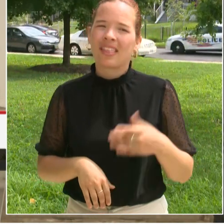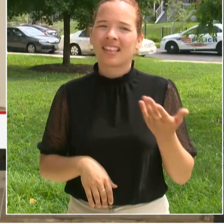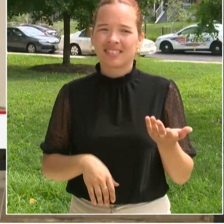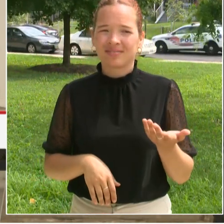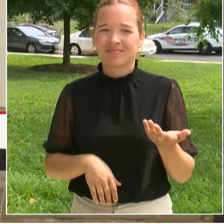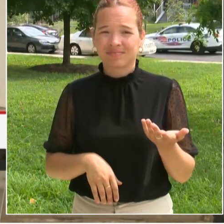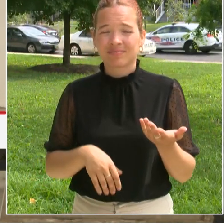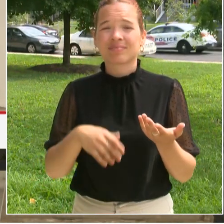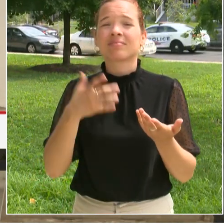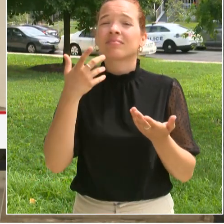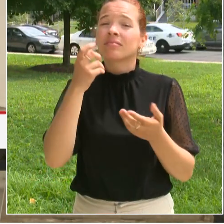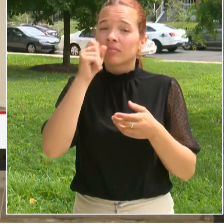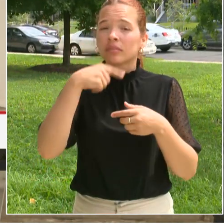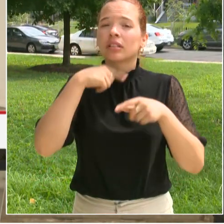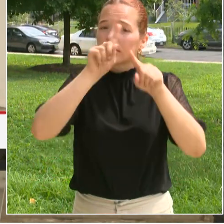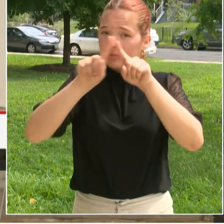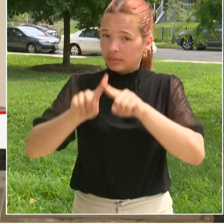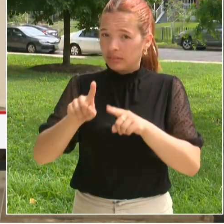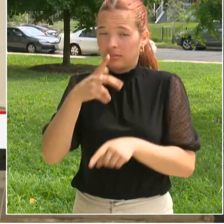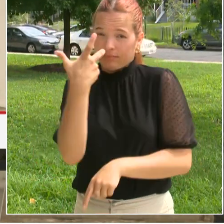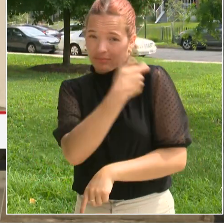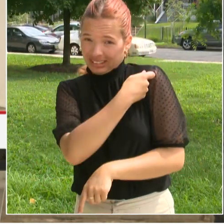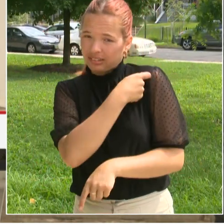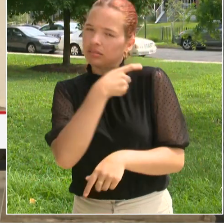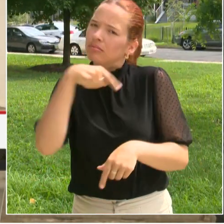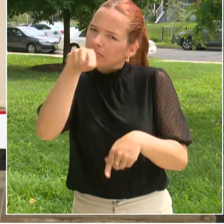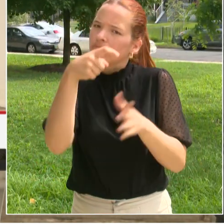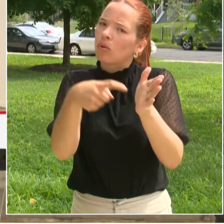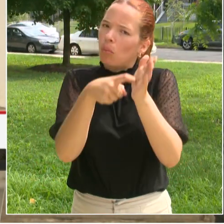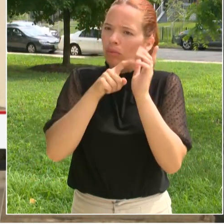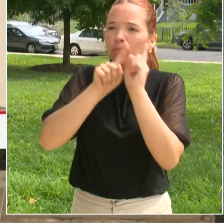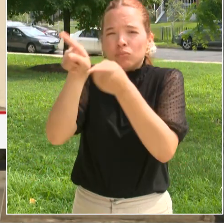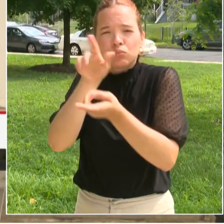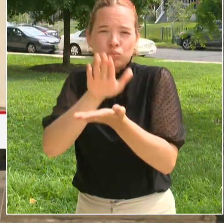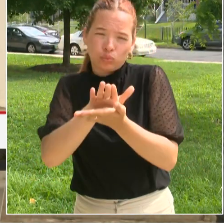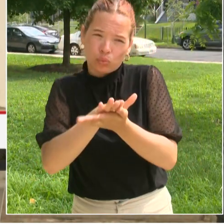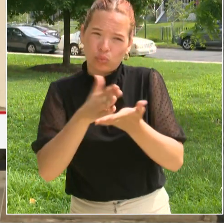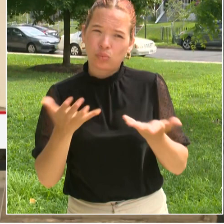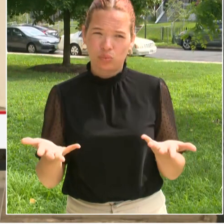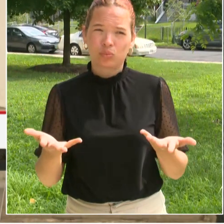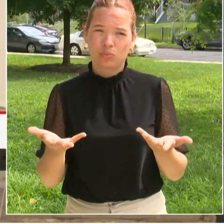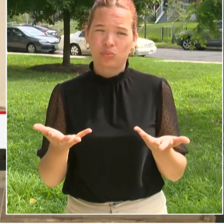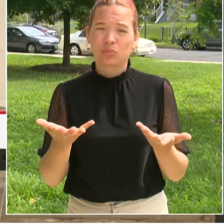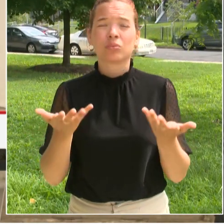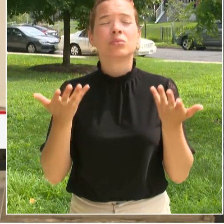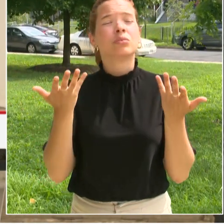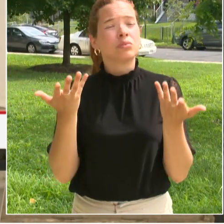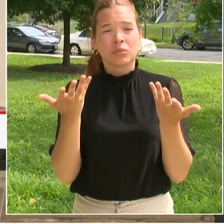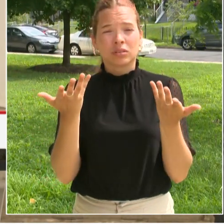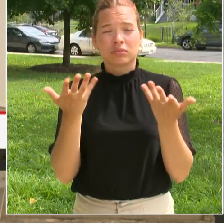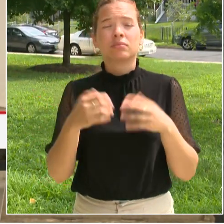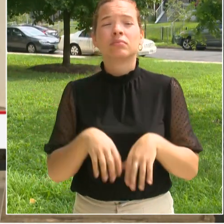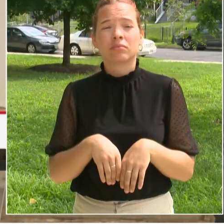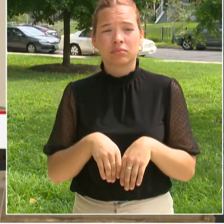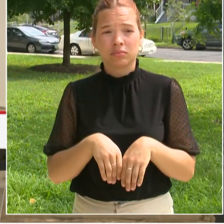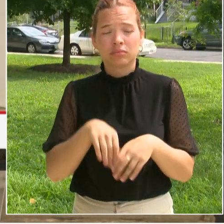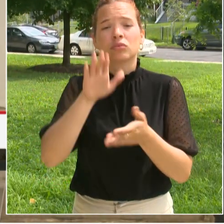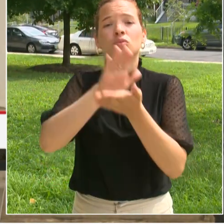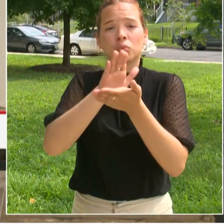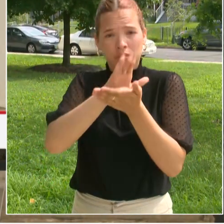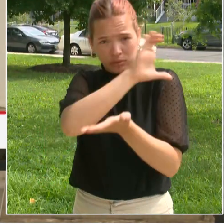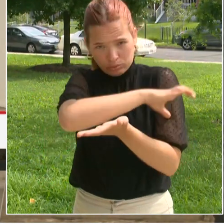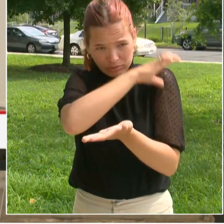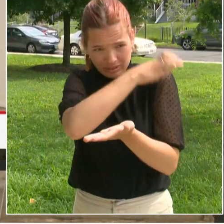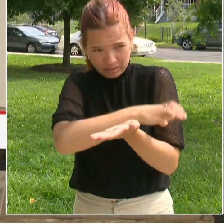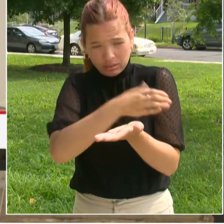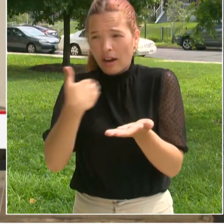want to be sure that you can meet that requirement. So the first is the school based clinics, as you've just heard of. You can take your child if they're